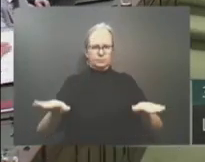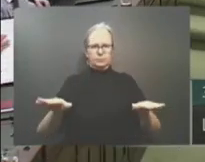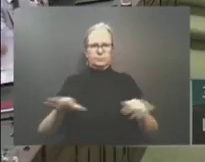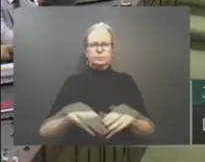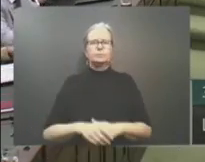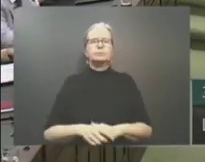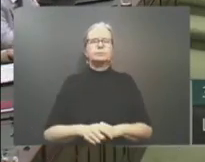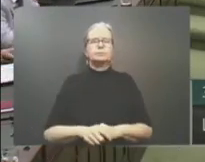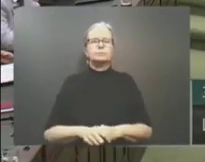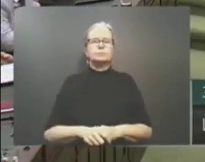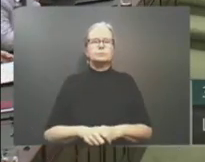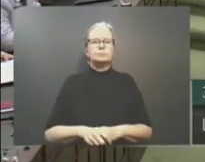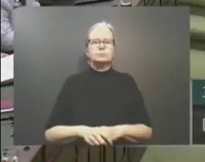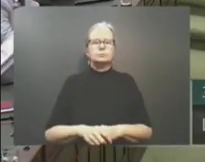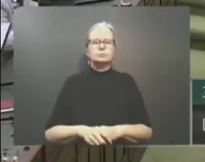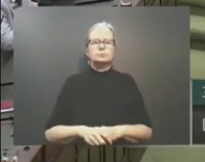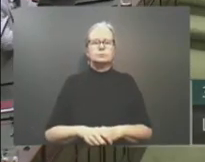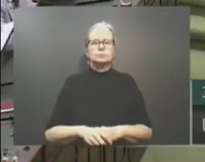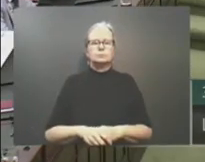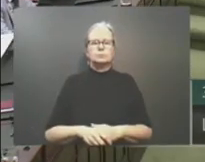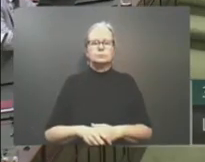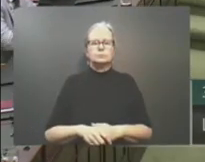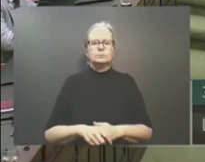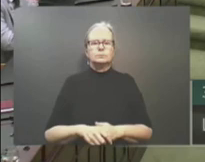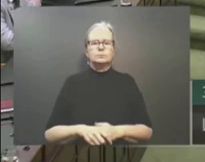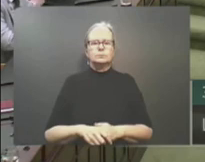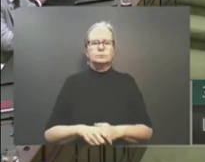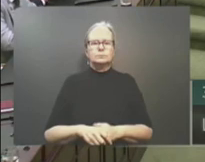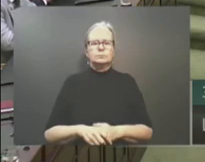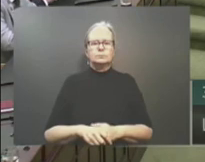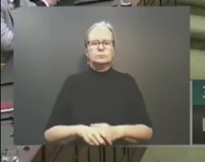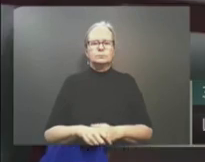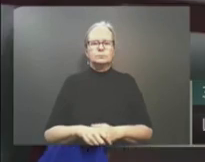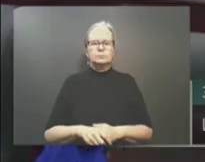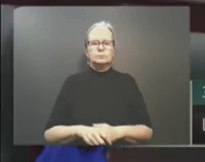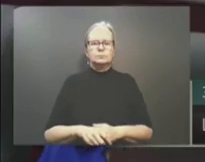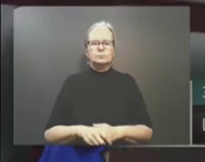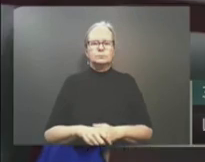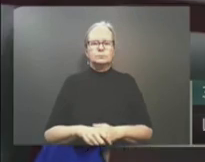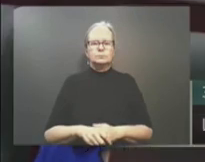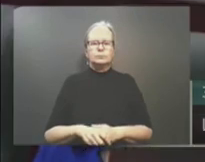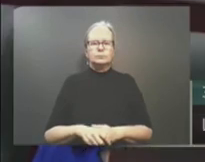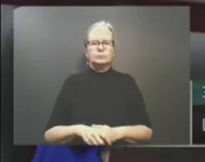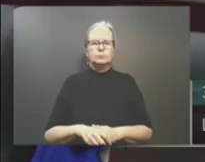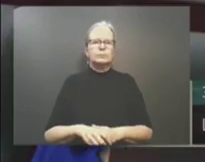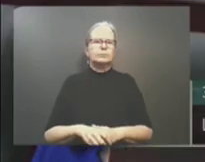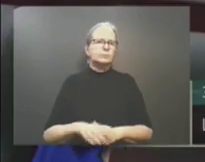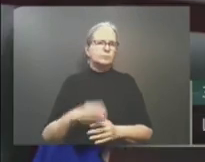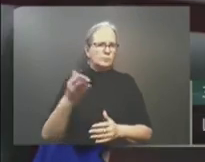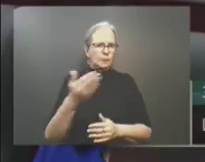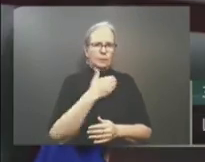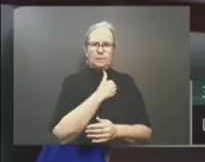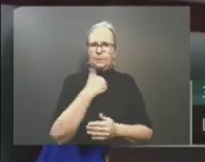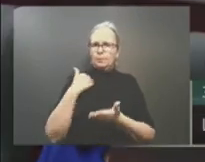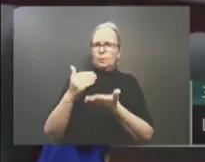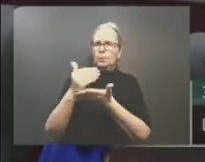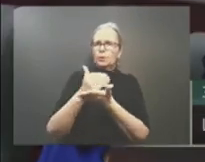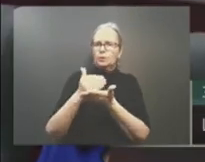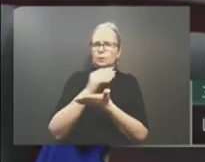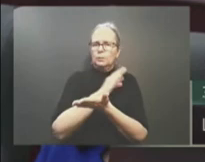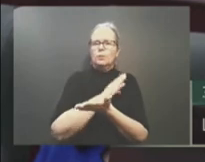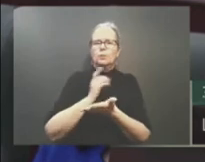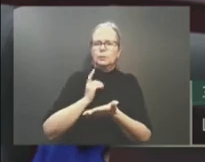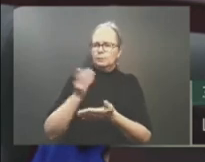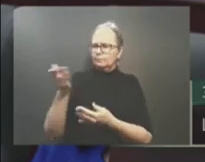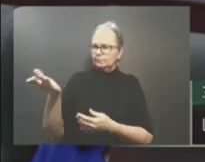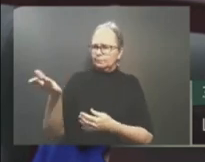The Honourable, the President of Treasury Board, and the Minister of Finance. Mr. Speaker, I wish to table the 2023-2024